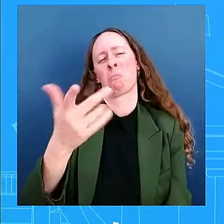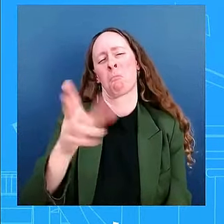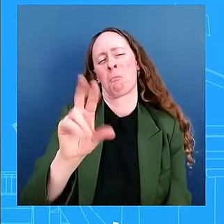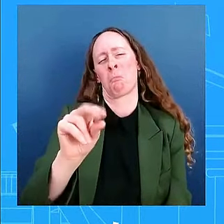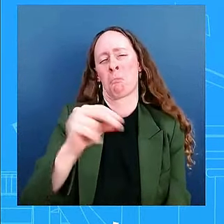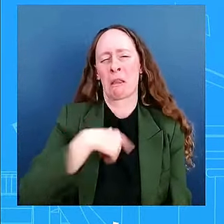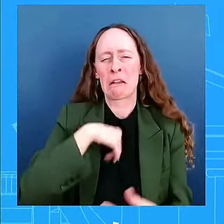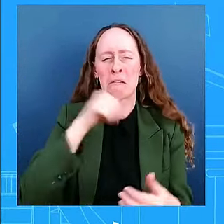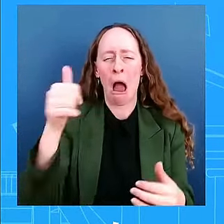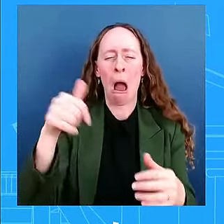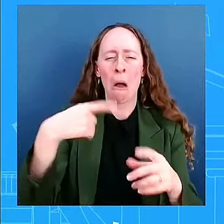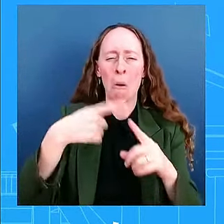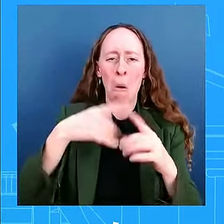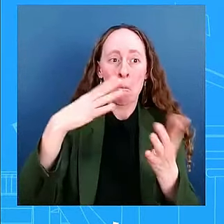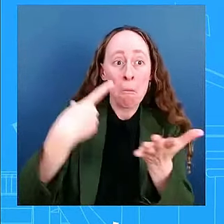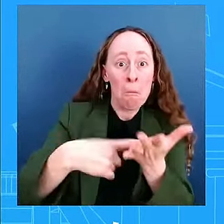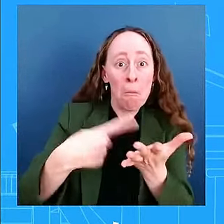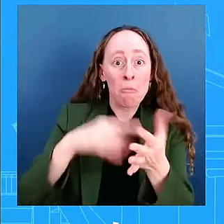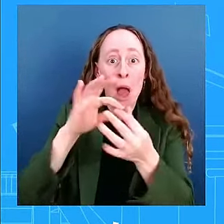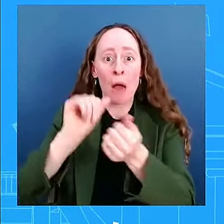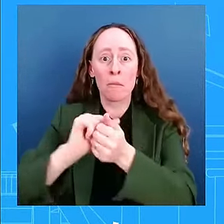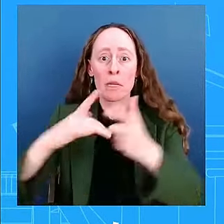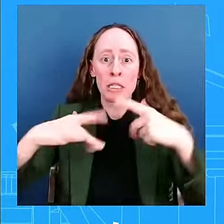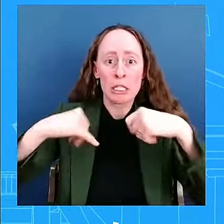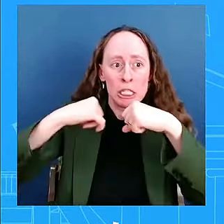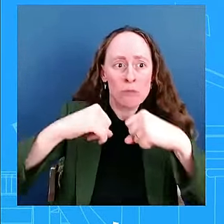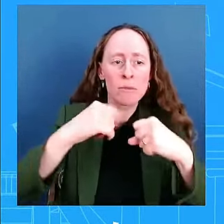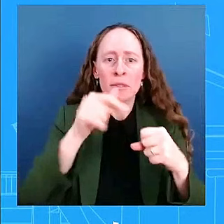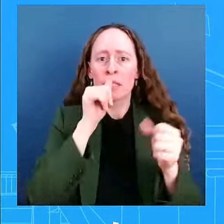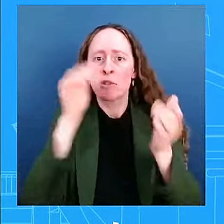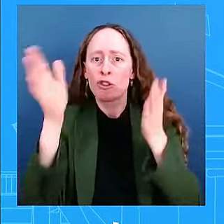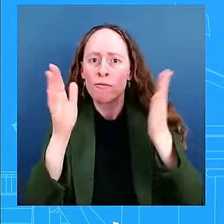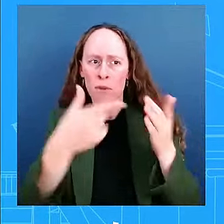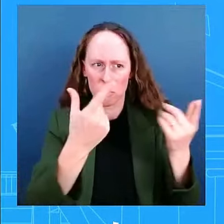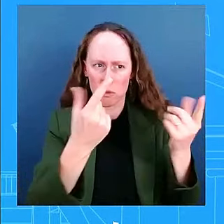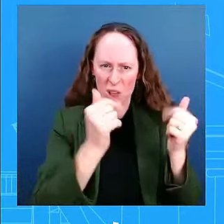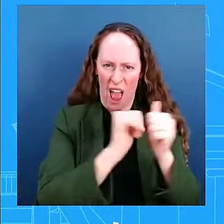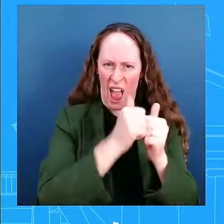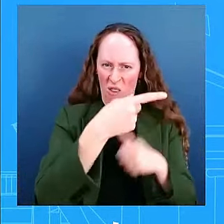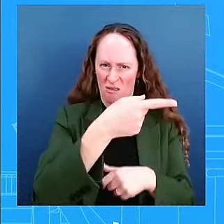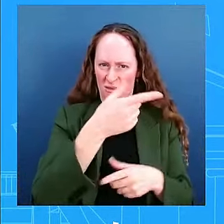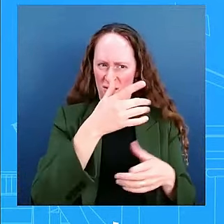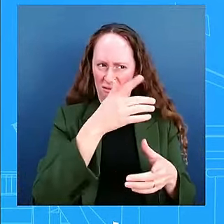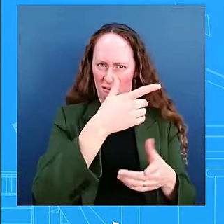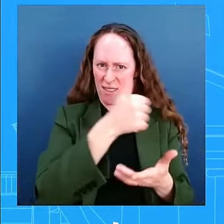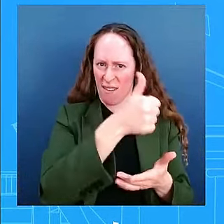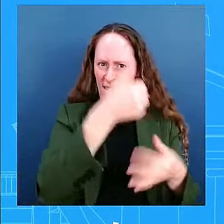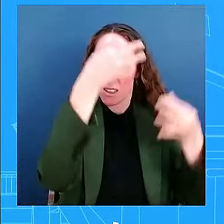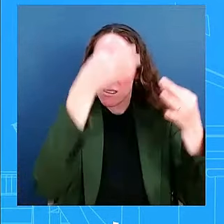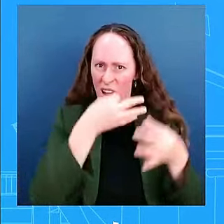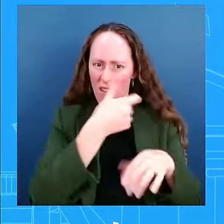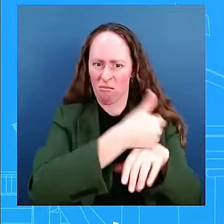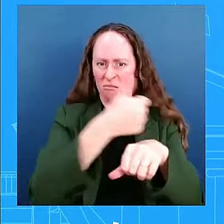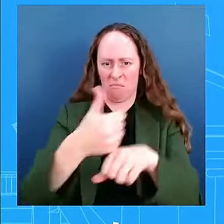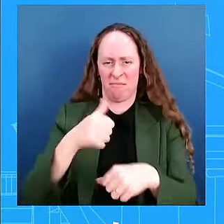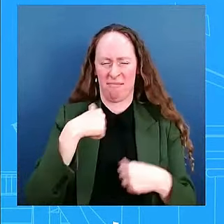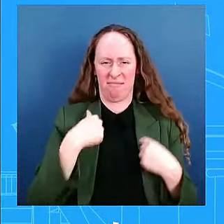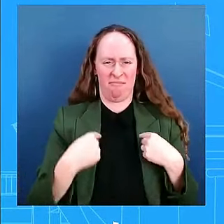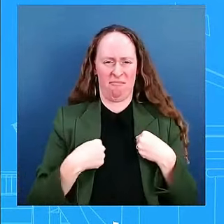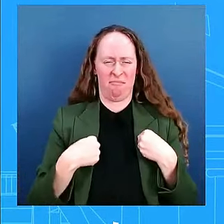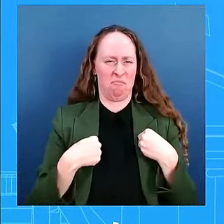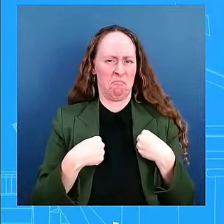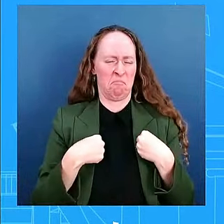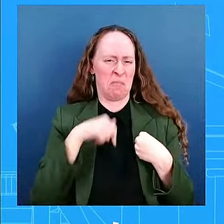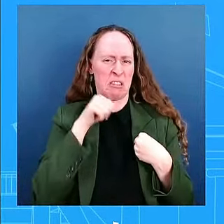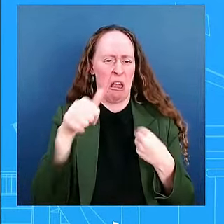it does its business in protecting, obviously, the principles. That's not something for me to speak to from here. What I will say